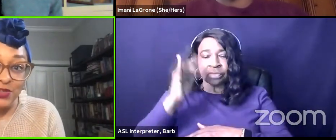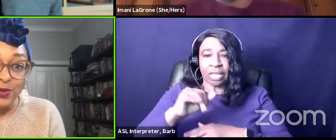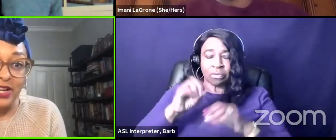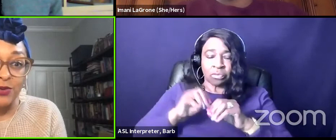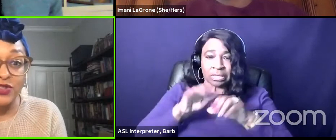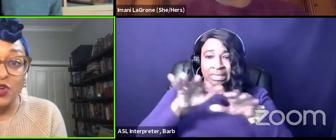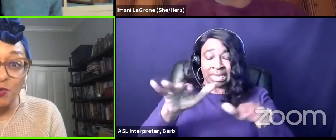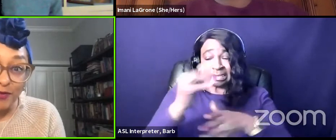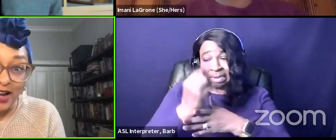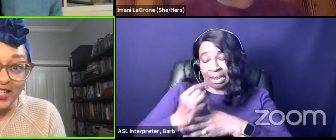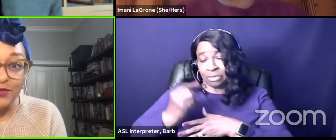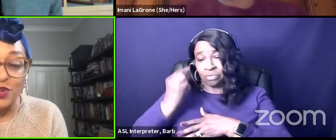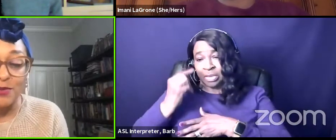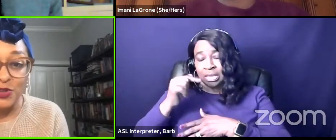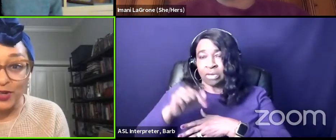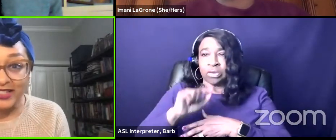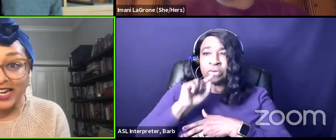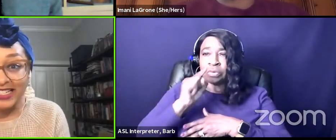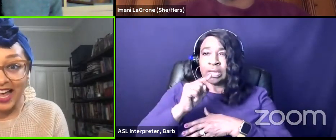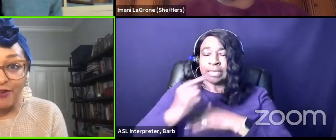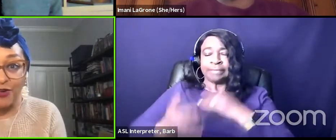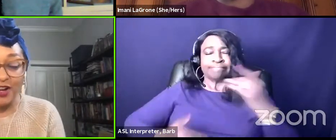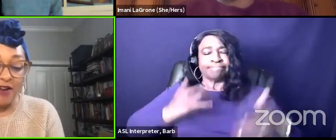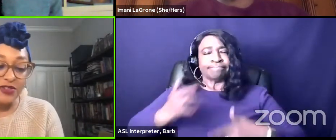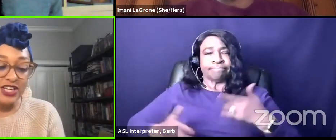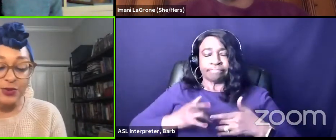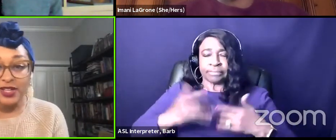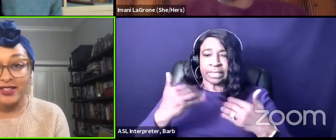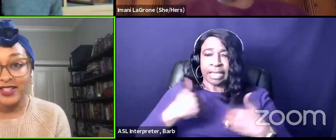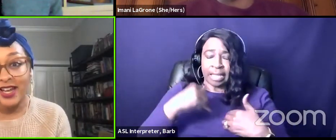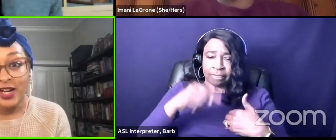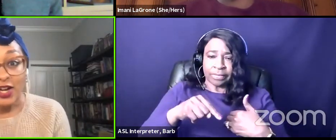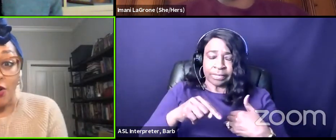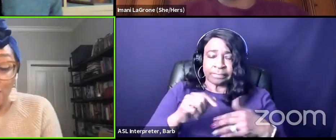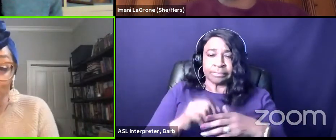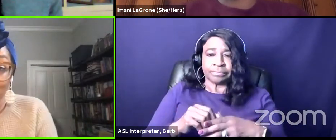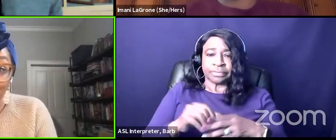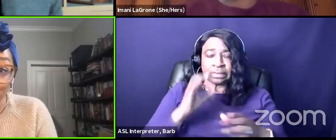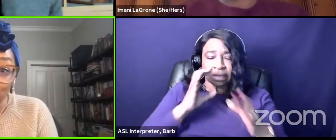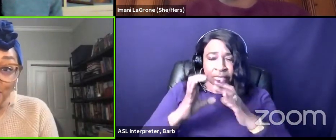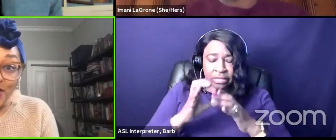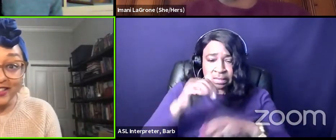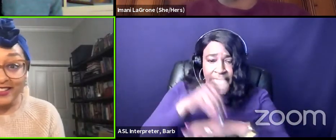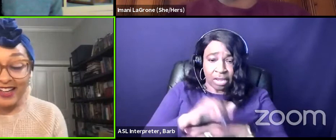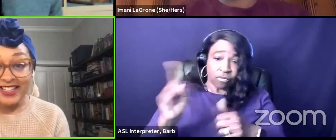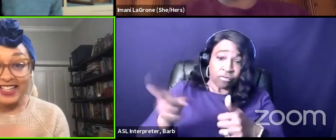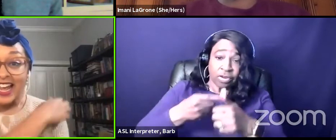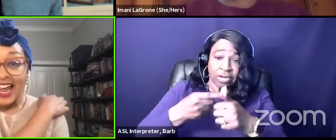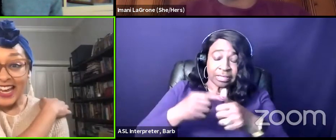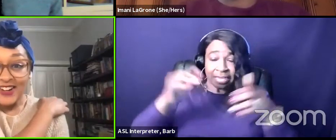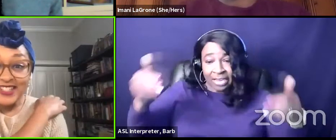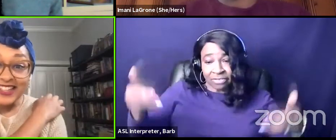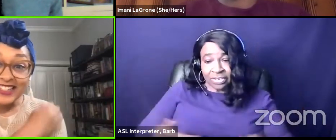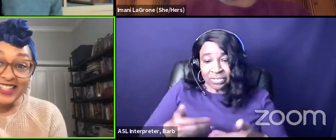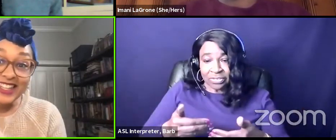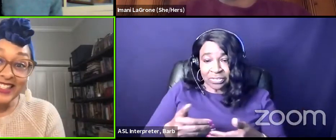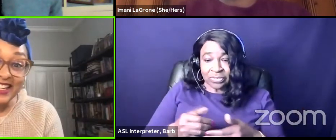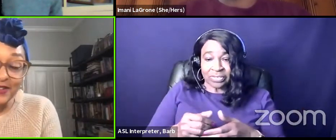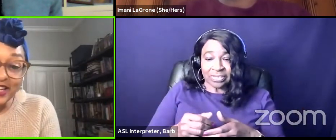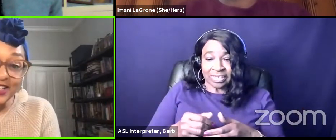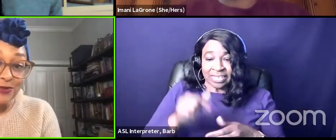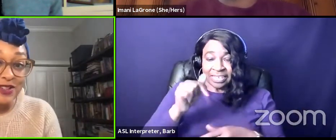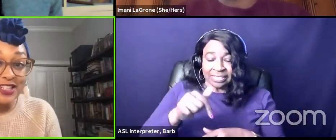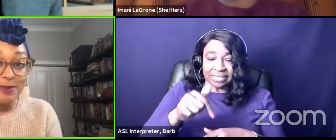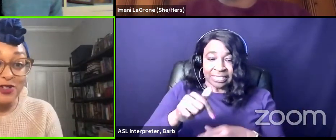released last week it was so provocative so i'm so excited to have her in conversation with us tonight first i'm going to introduce our discussant and our discussant